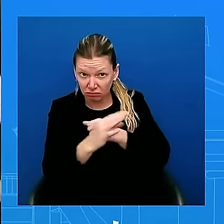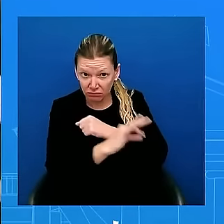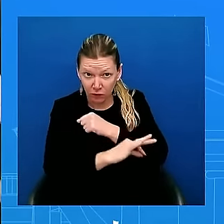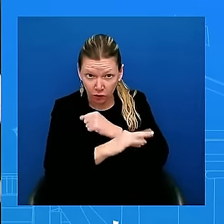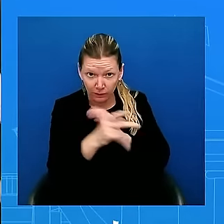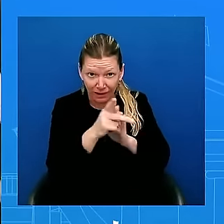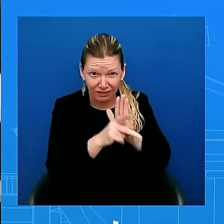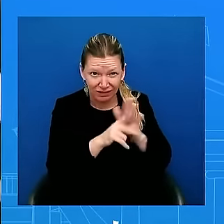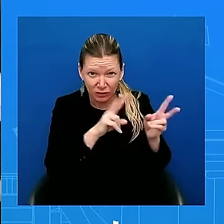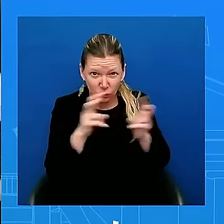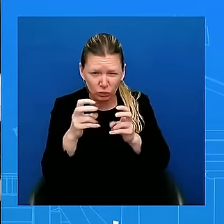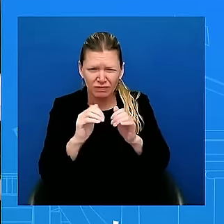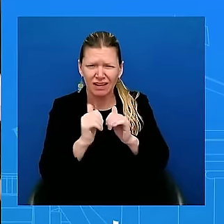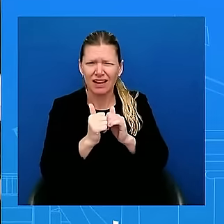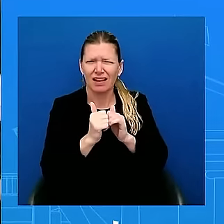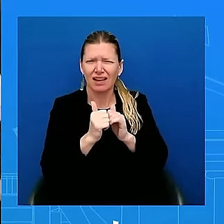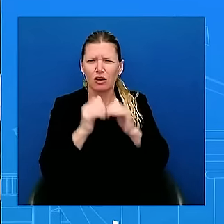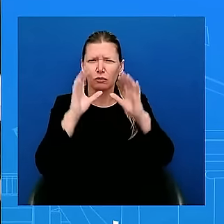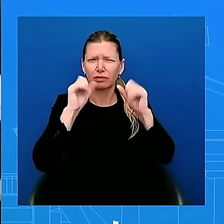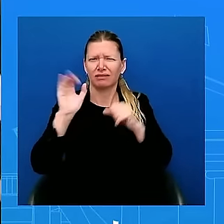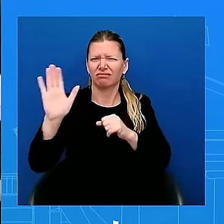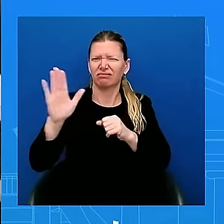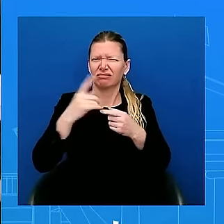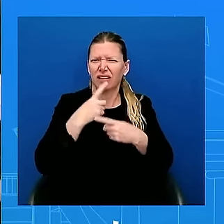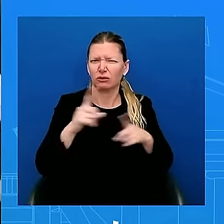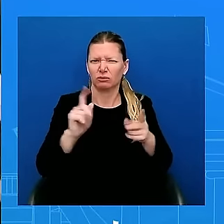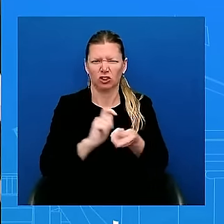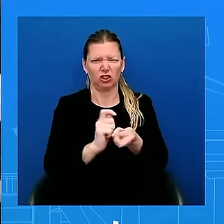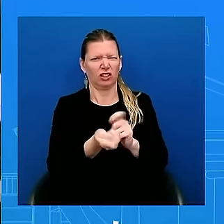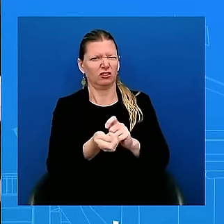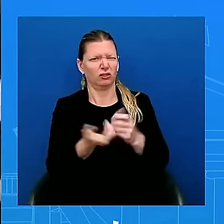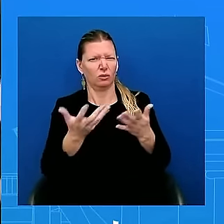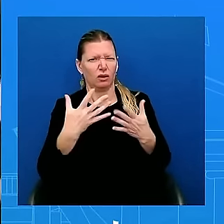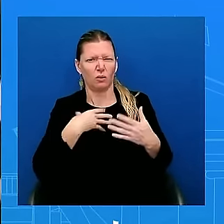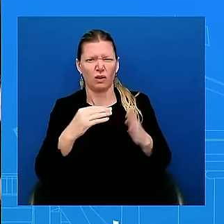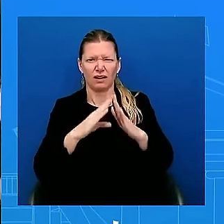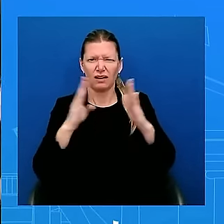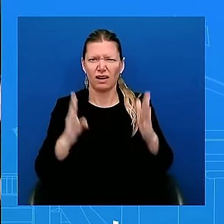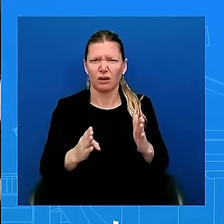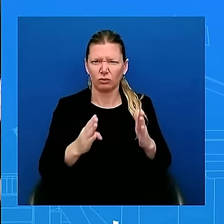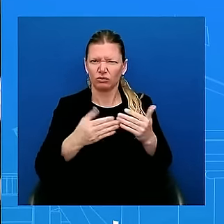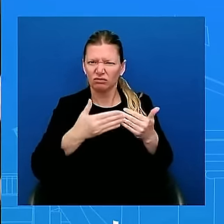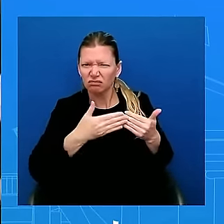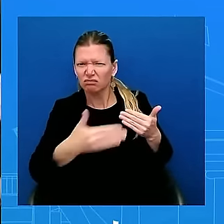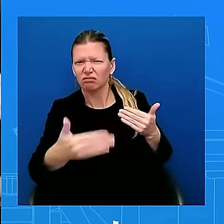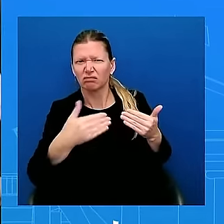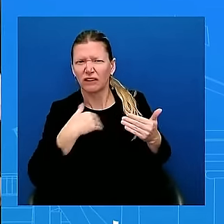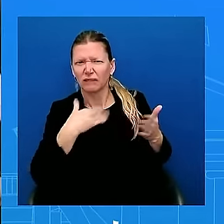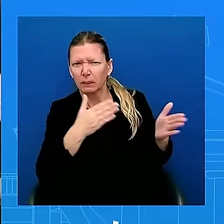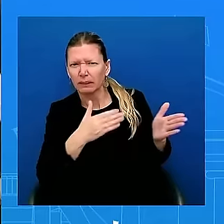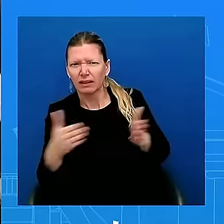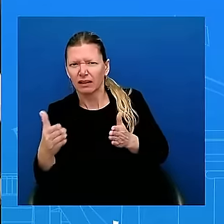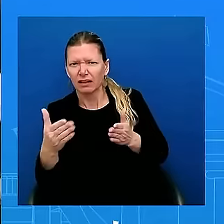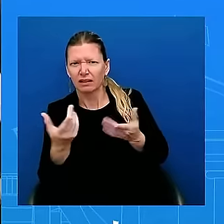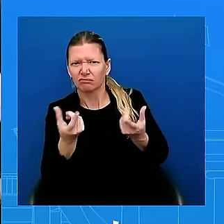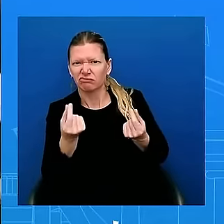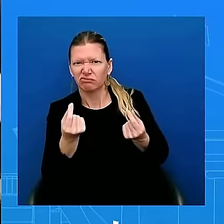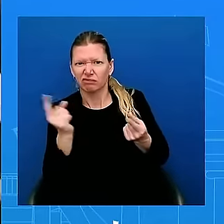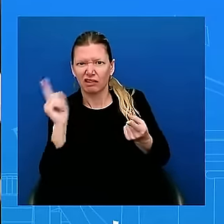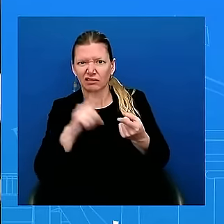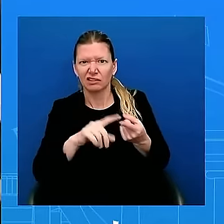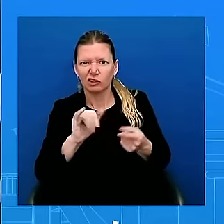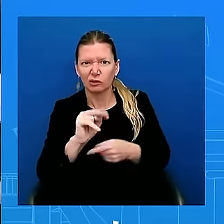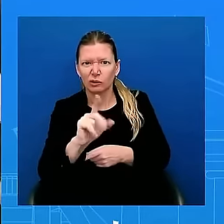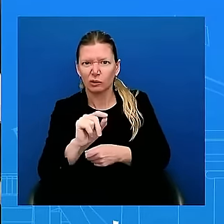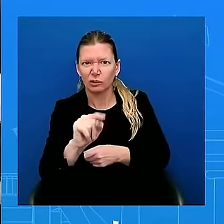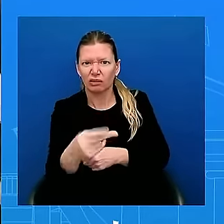the balance of the year through January 20th in terms of the issue of whether the President traveled by the President when we get to Africa? know, what would the to-do list